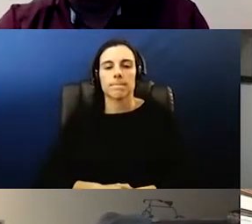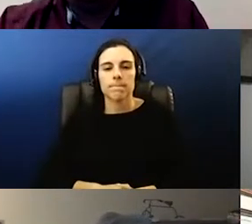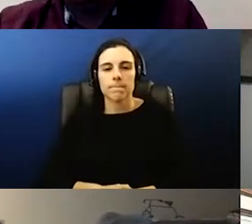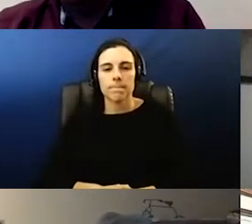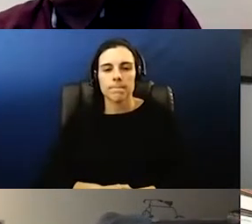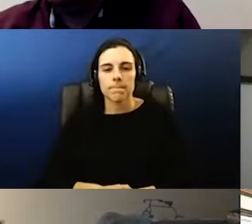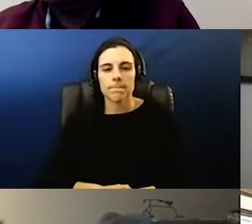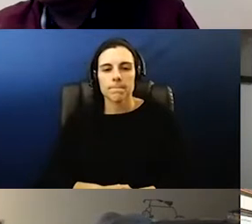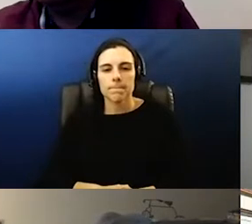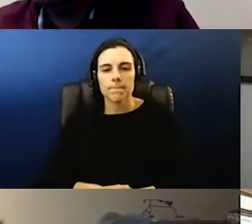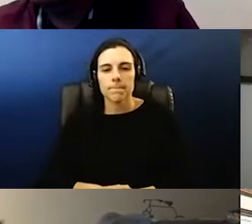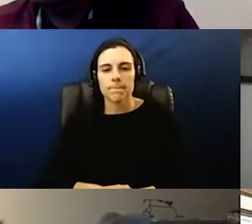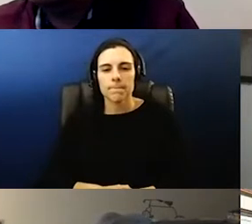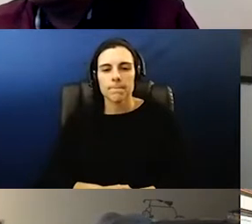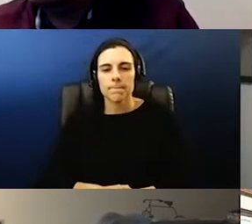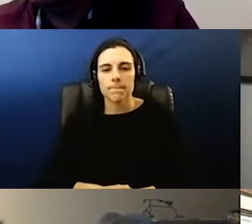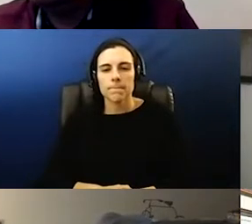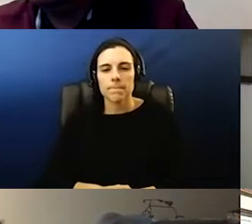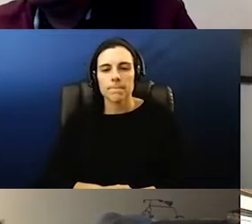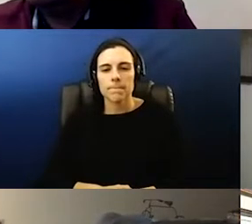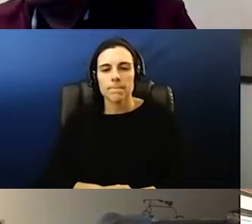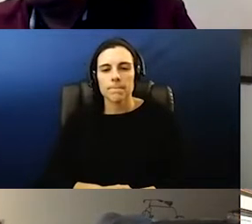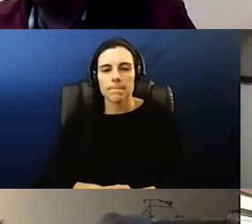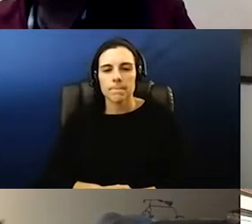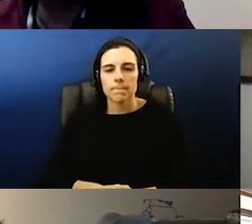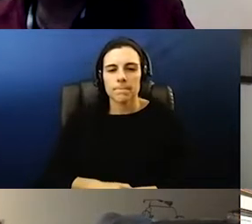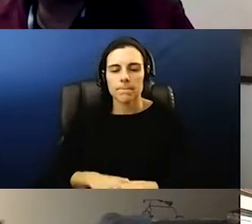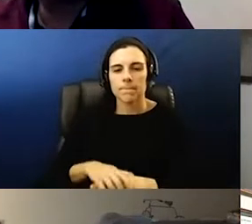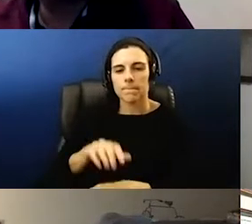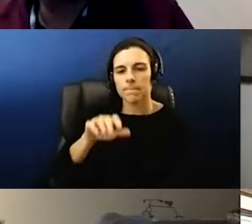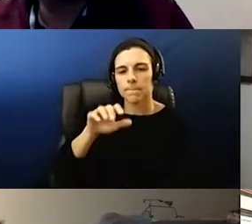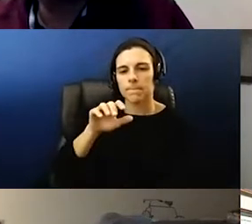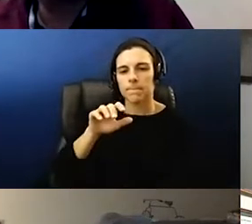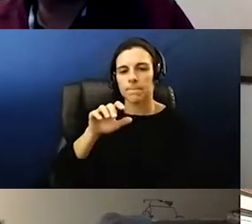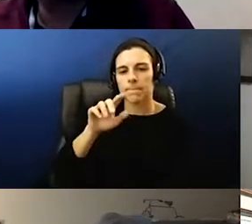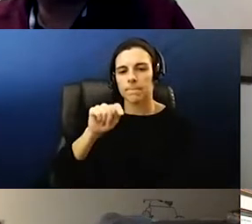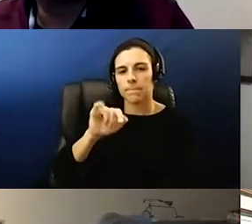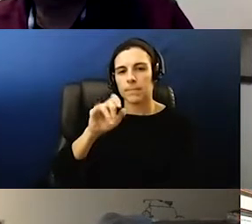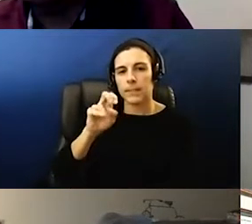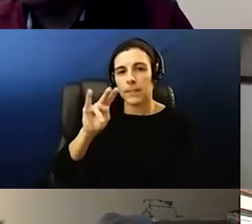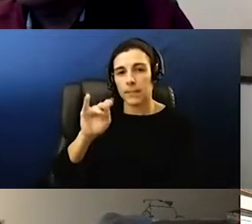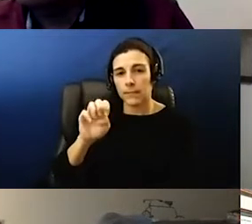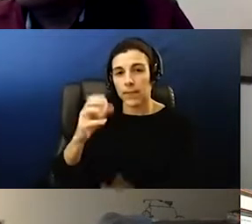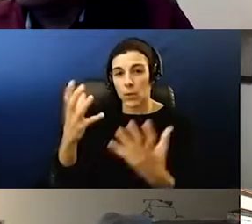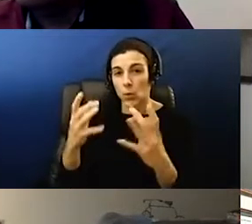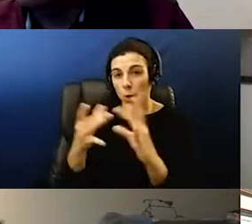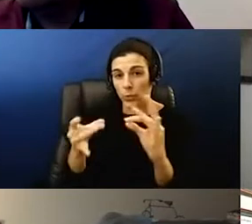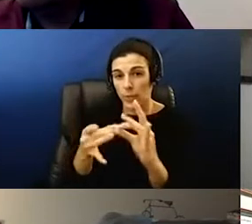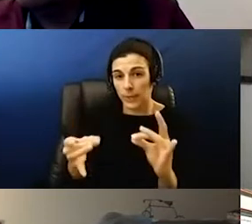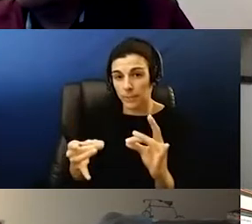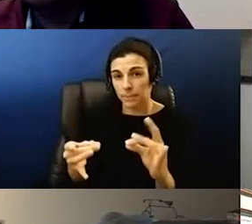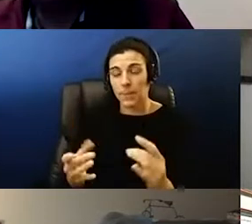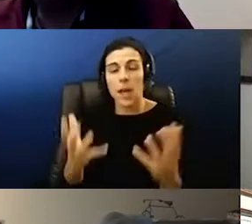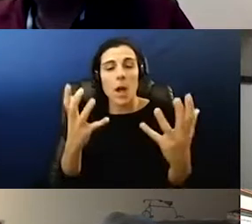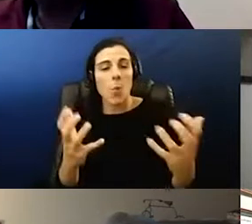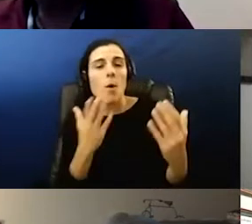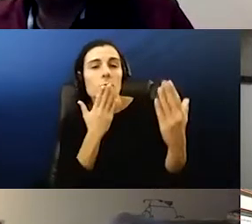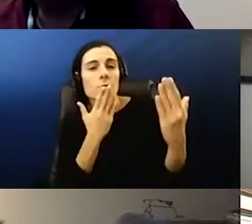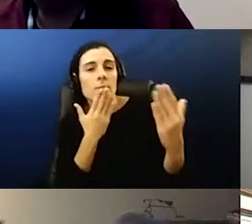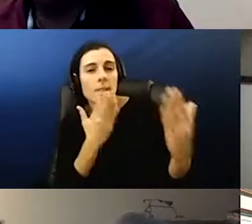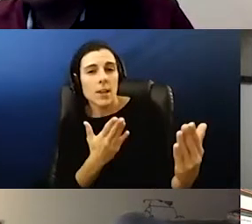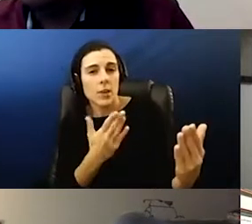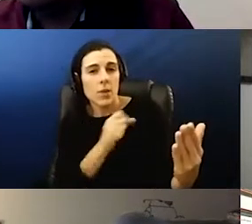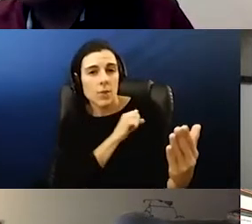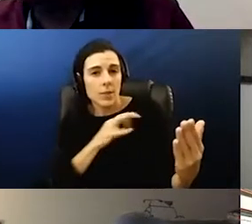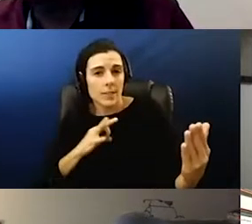add anything before we wrap up for the evening thank you so much for joining us thank you i just wanted to say thank you to the staff for making this a